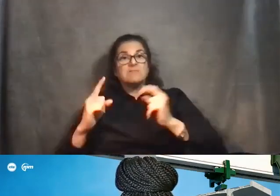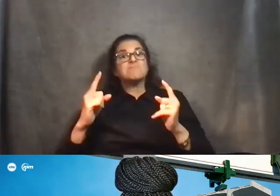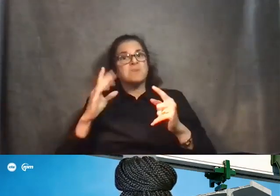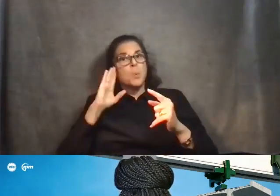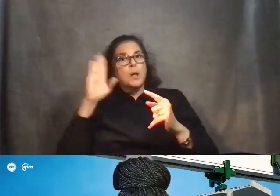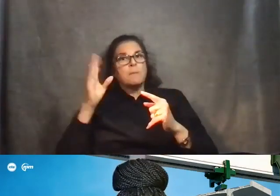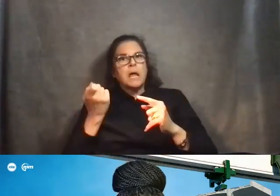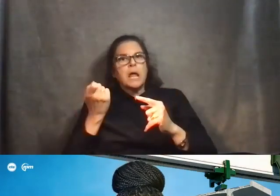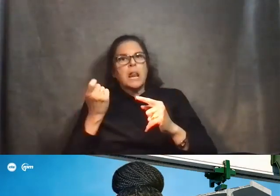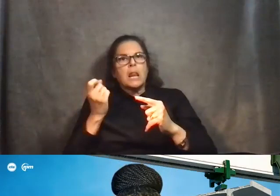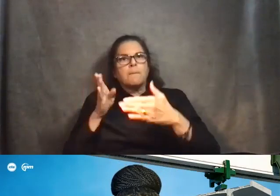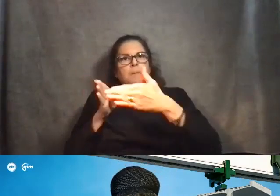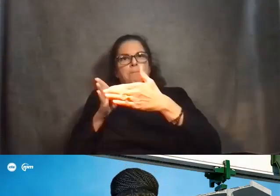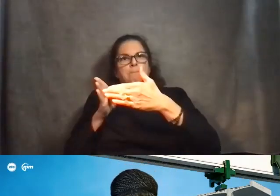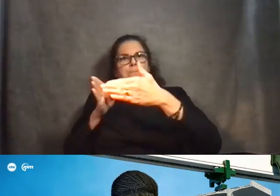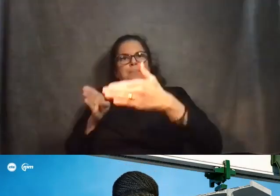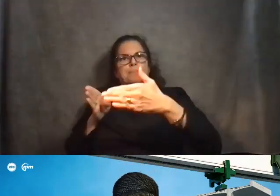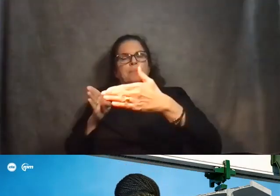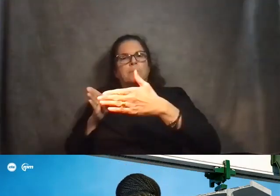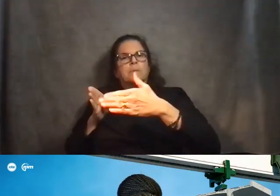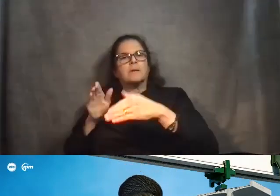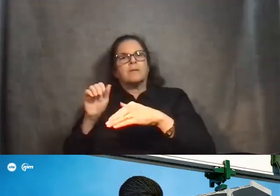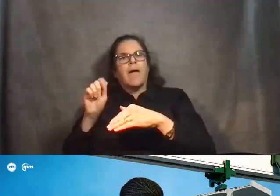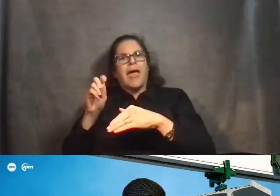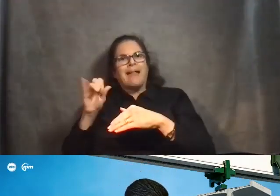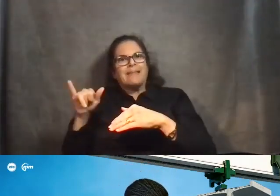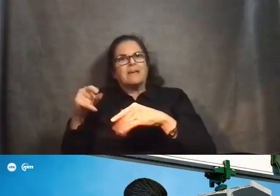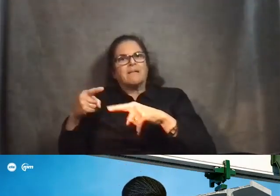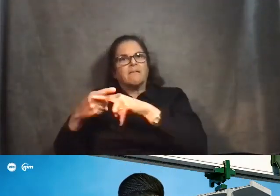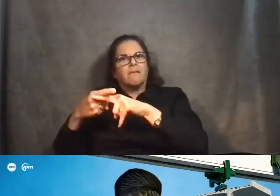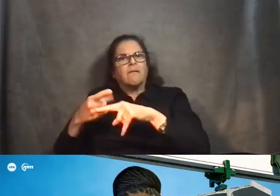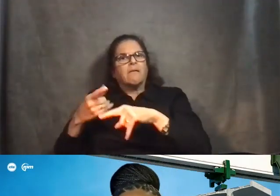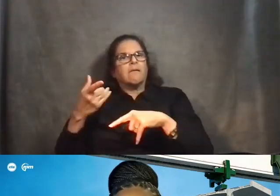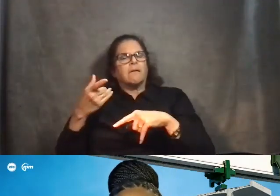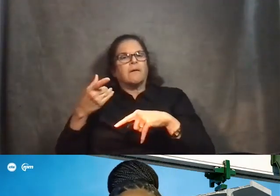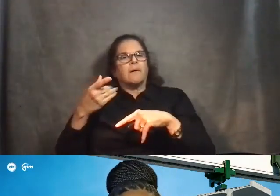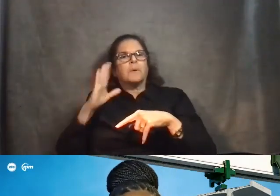It'll be protected by ballards as well. So it all depends on the location.